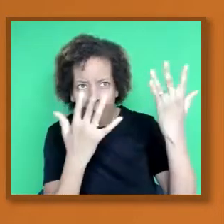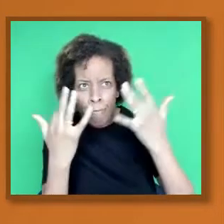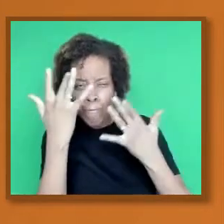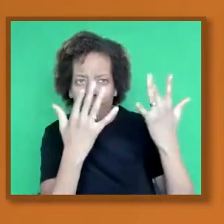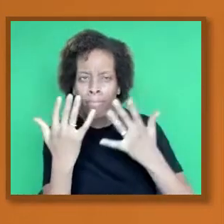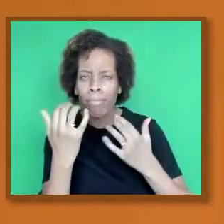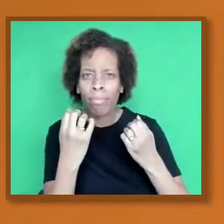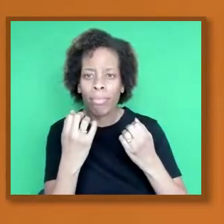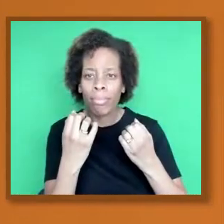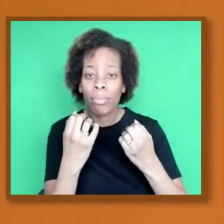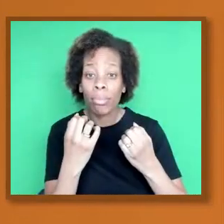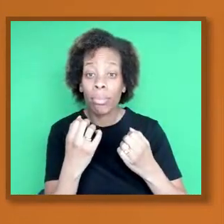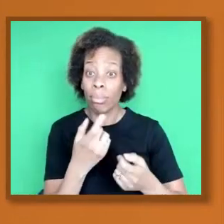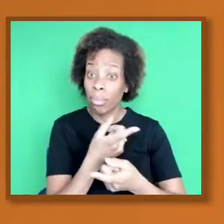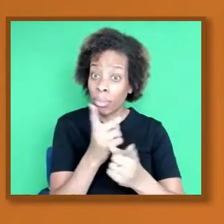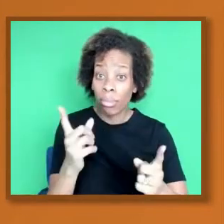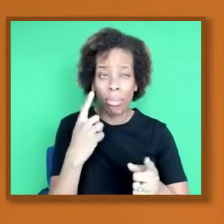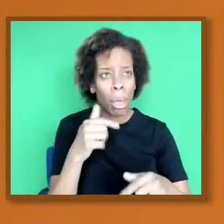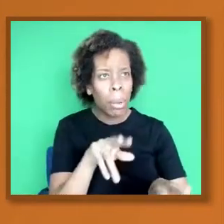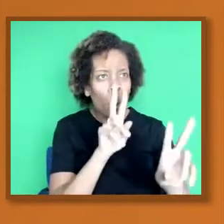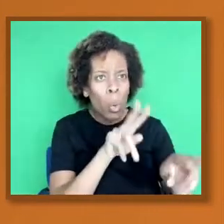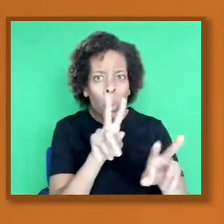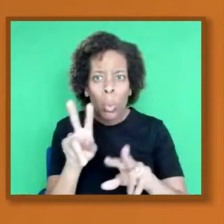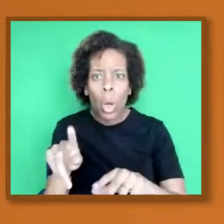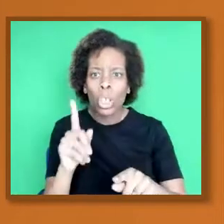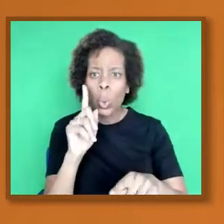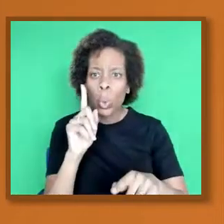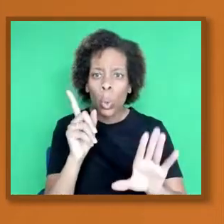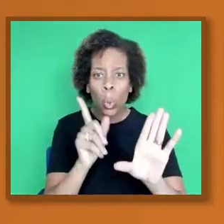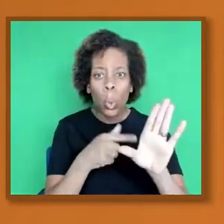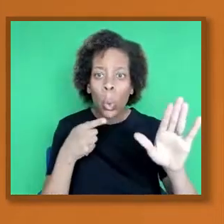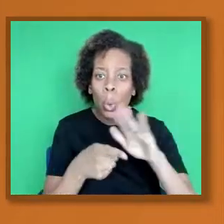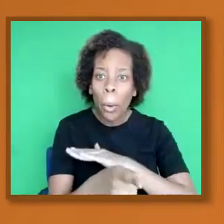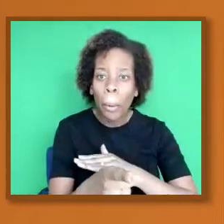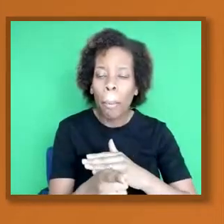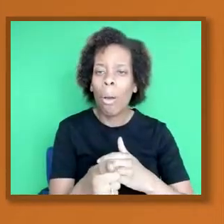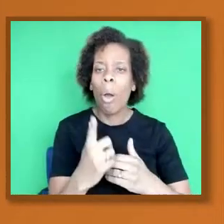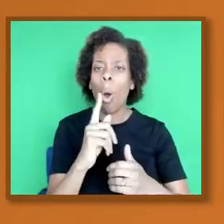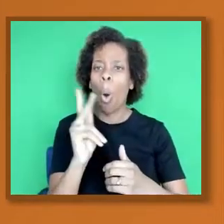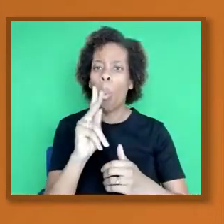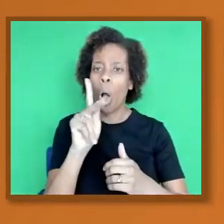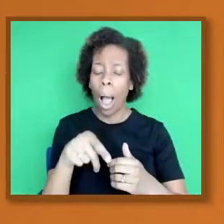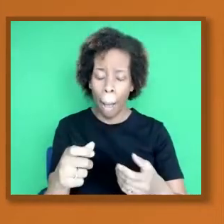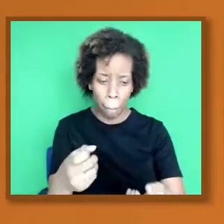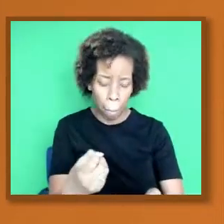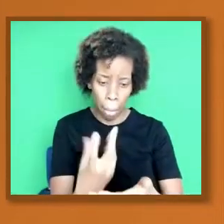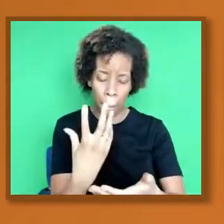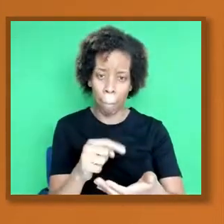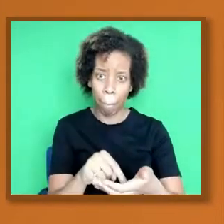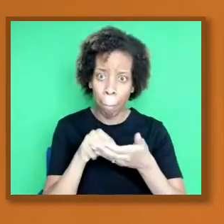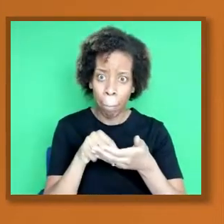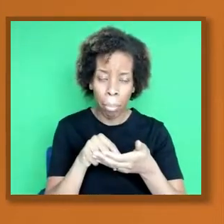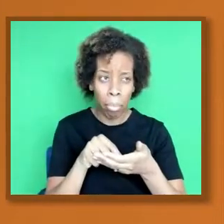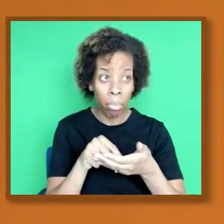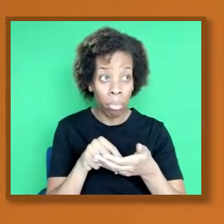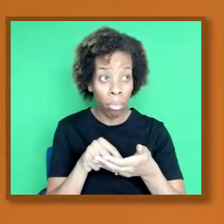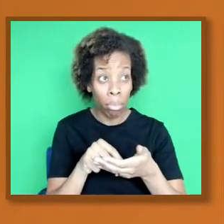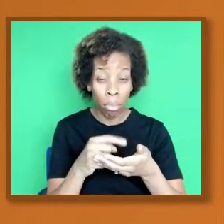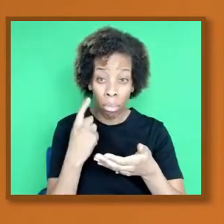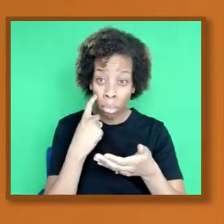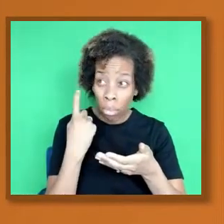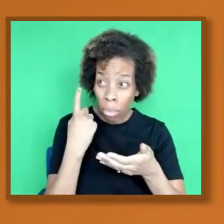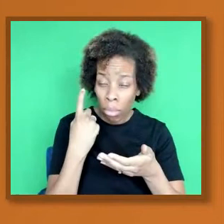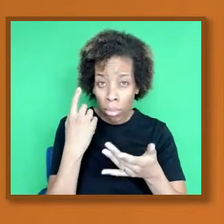you may be listening on YouTube when somebody sends you a WhatsApp. Are you giving those the same level of scrutiny